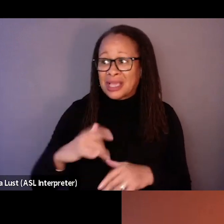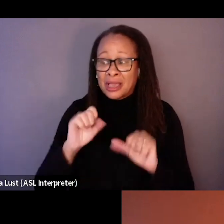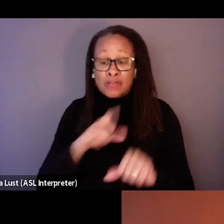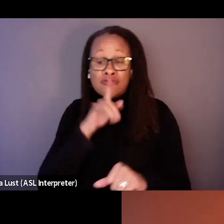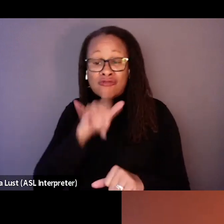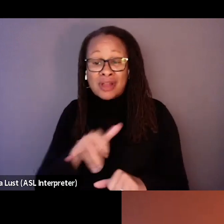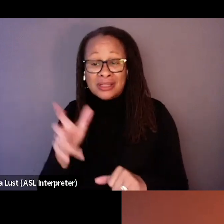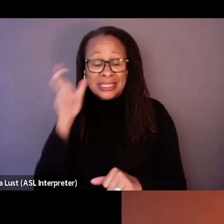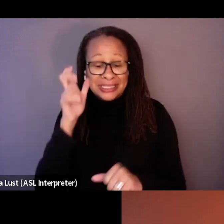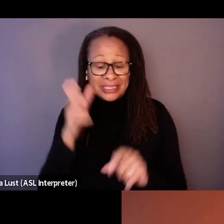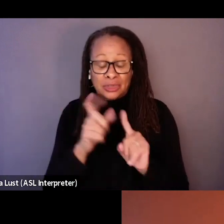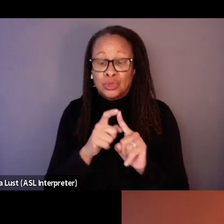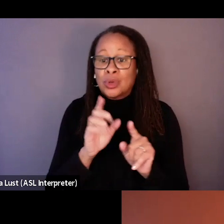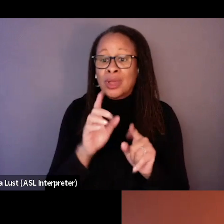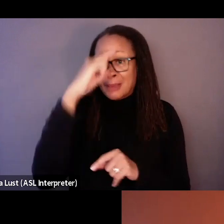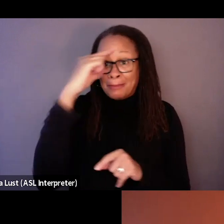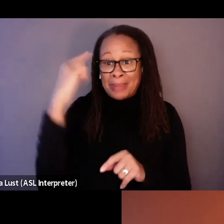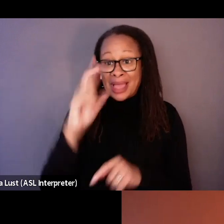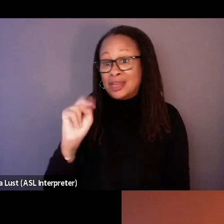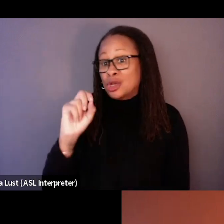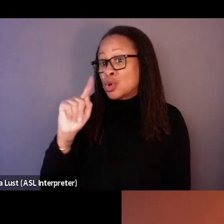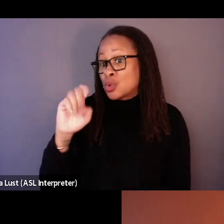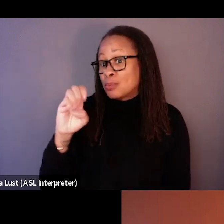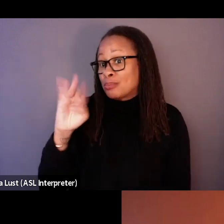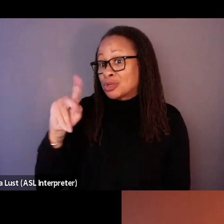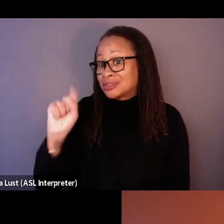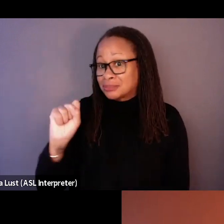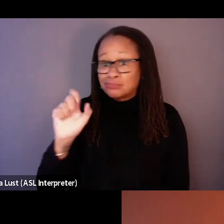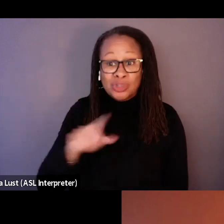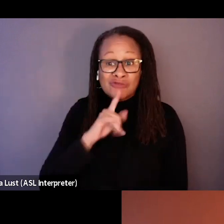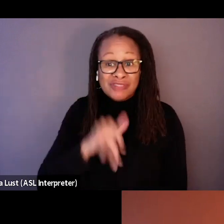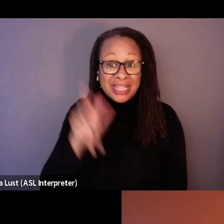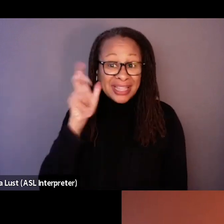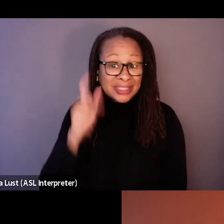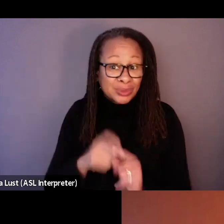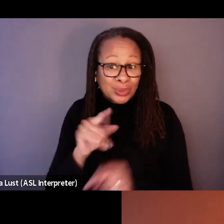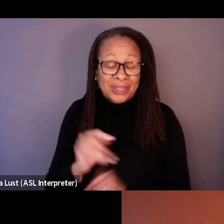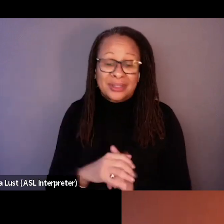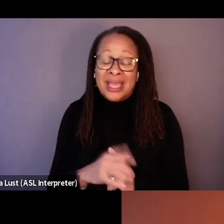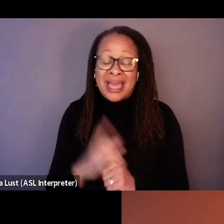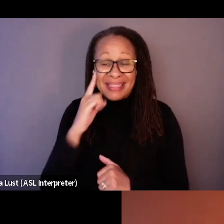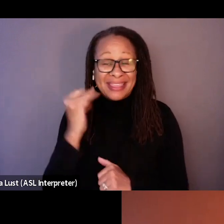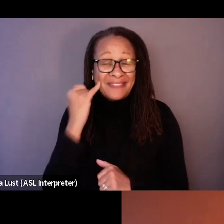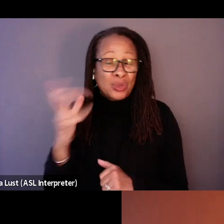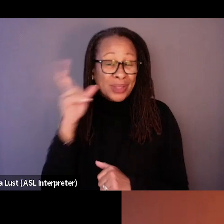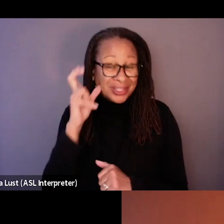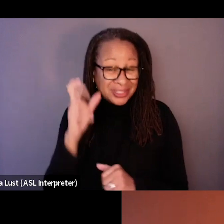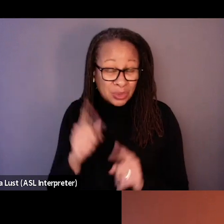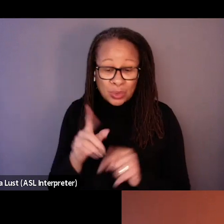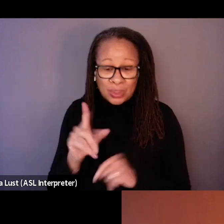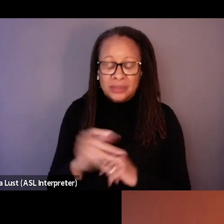listen to black notebooks. You could really listen to it. And, and I think, I think if you listen to it, you,